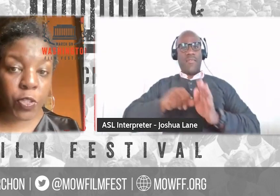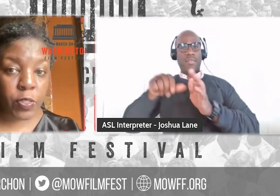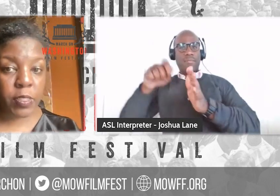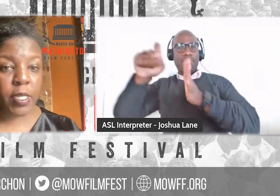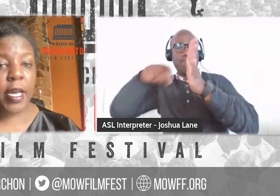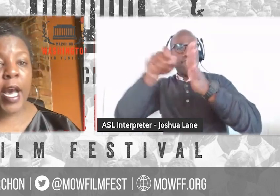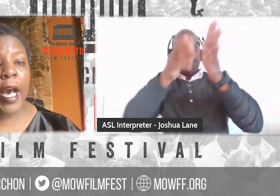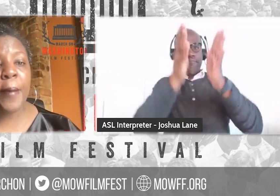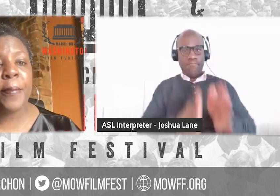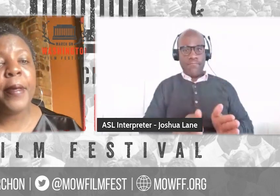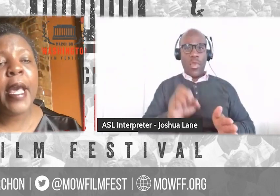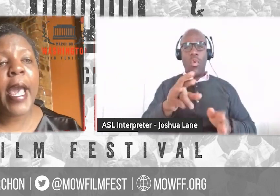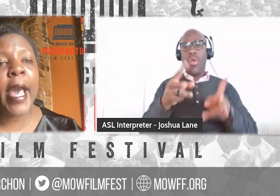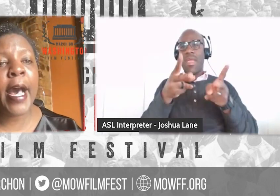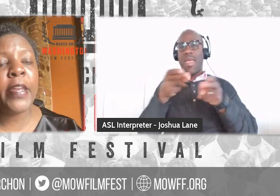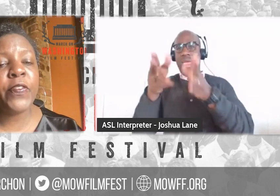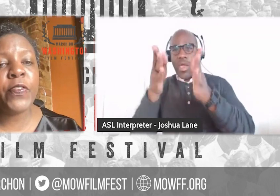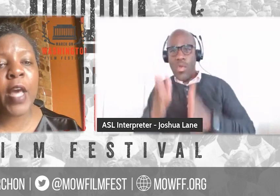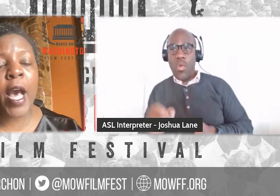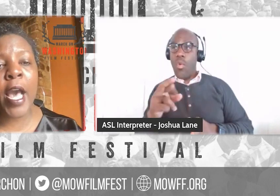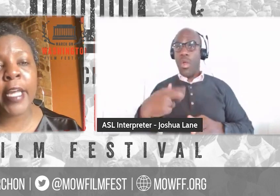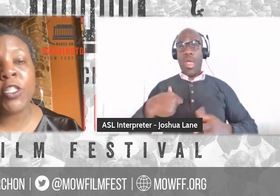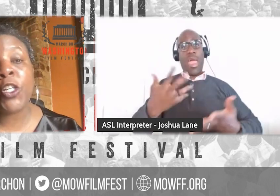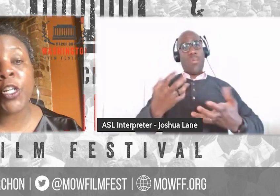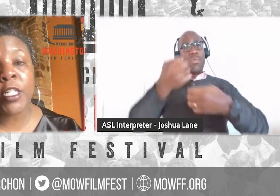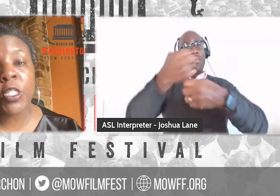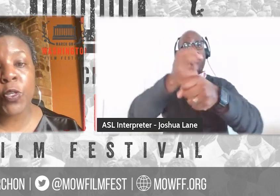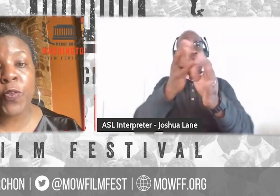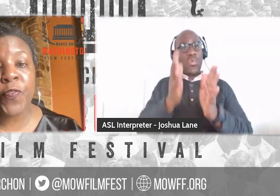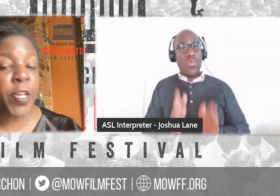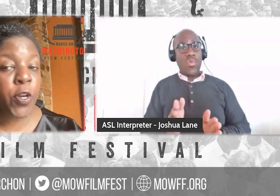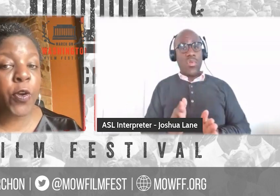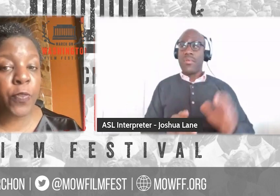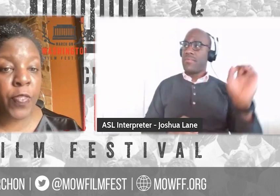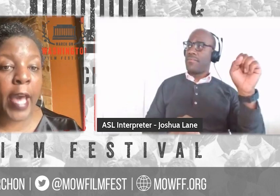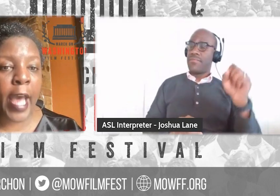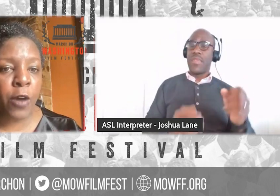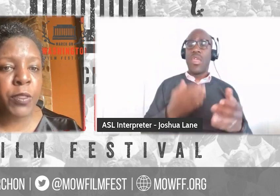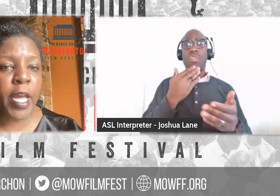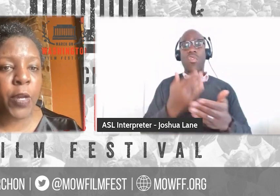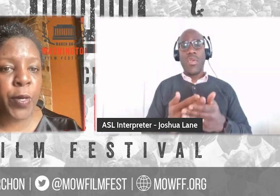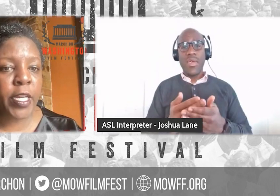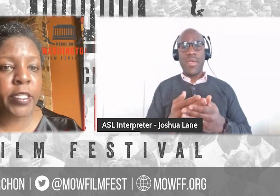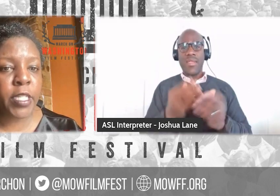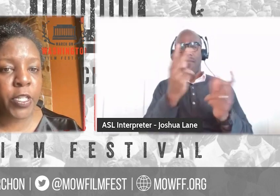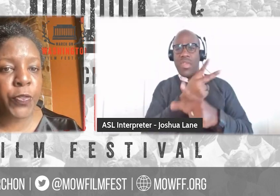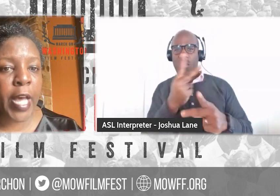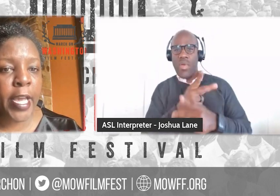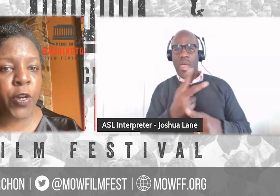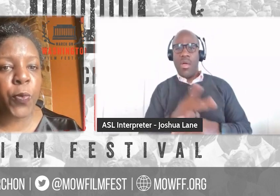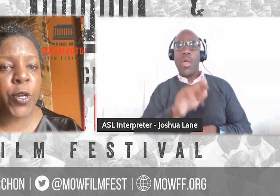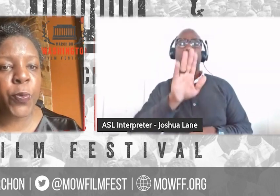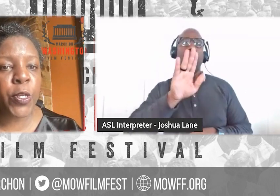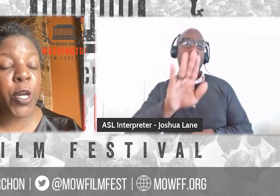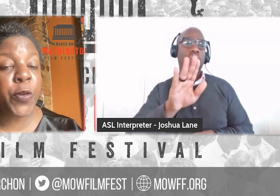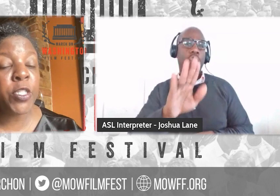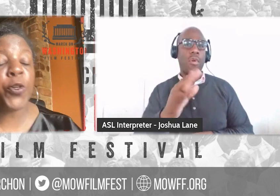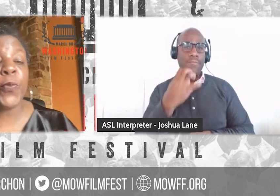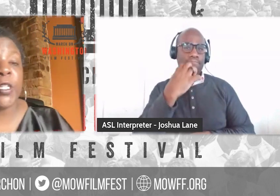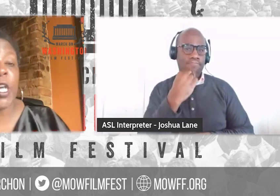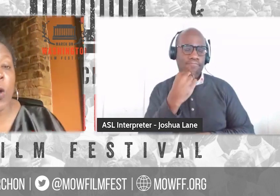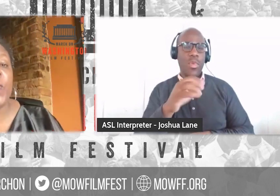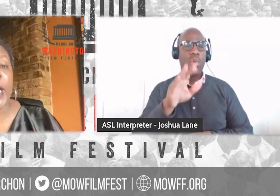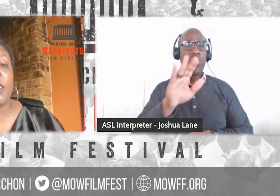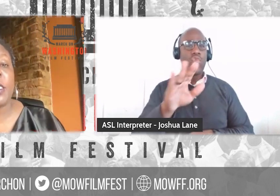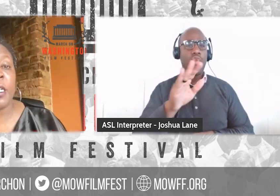producers. Um, and, uh, it's good to figure that out. Like what it is that you like, like or where you want to go